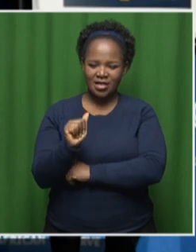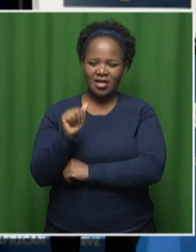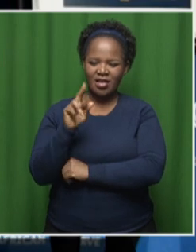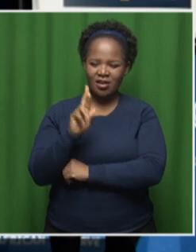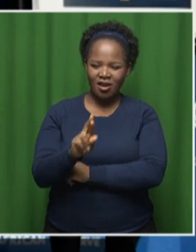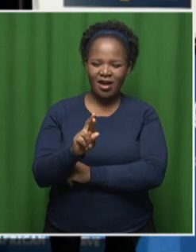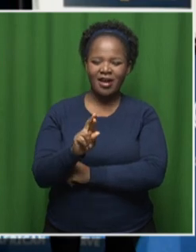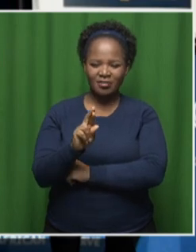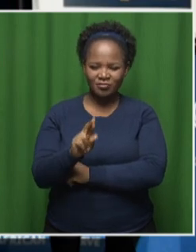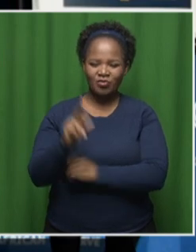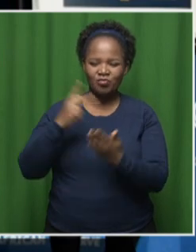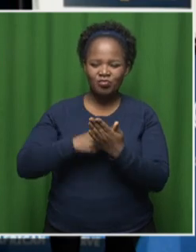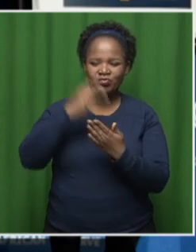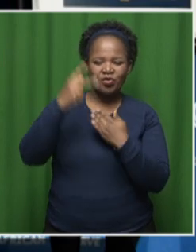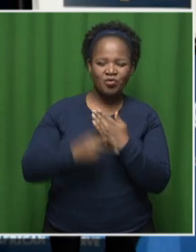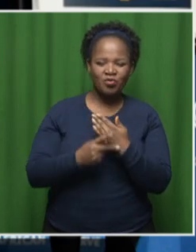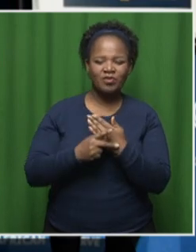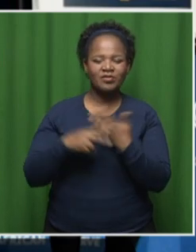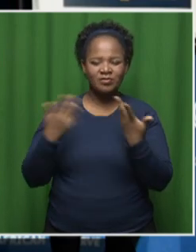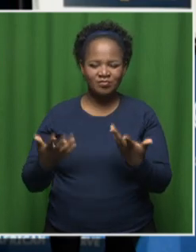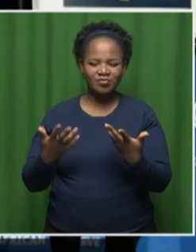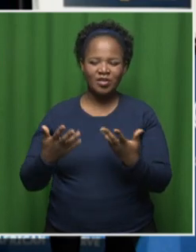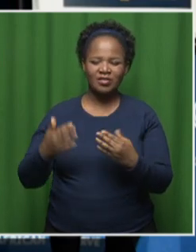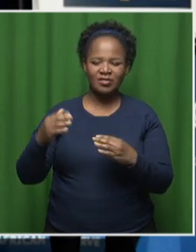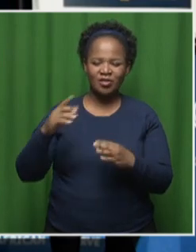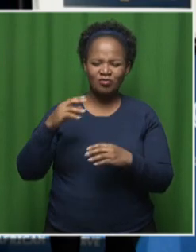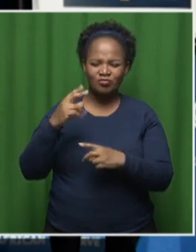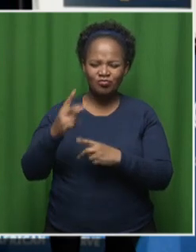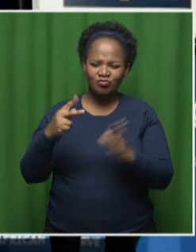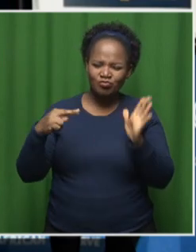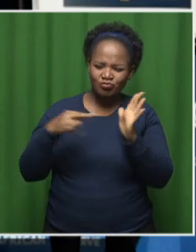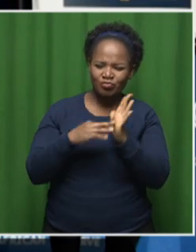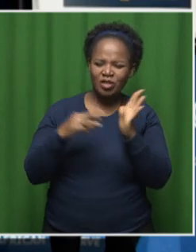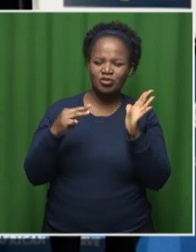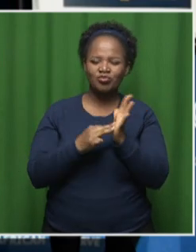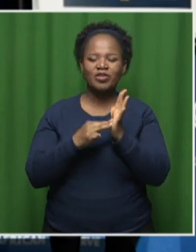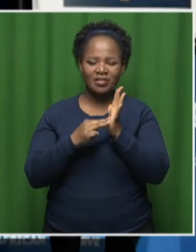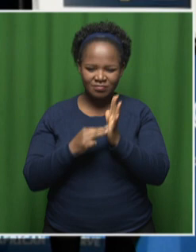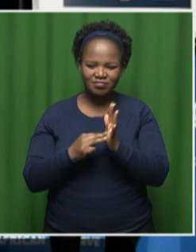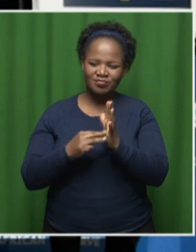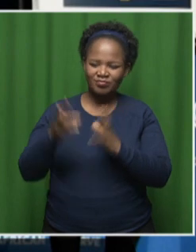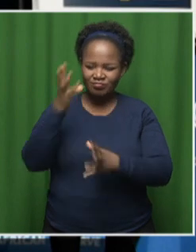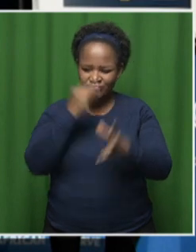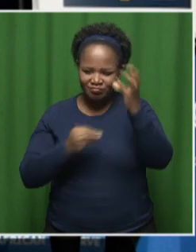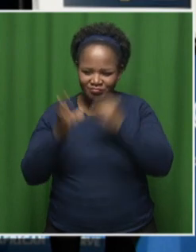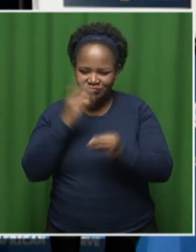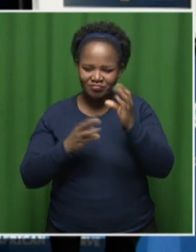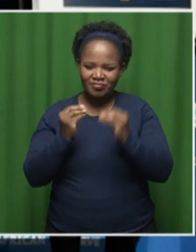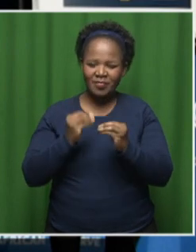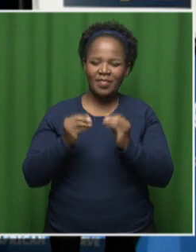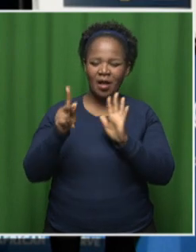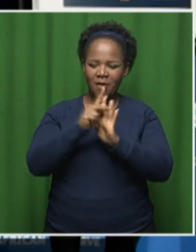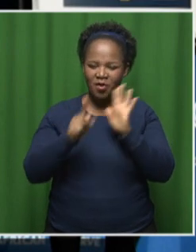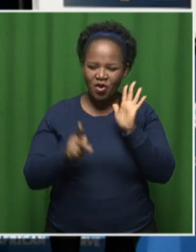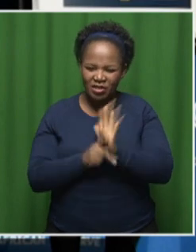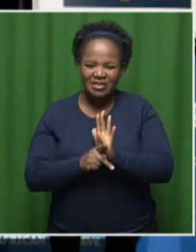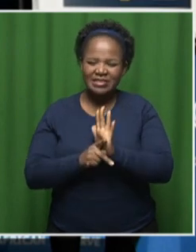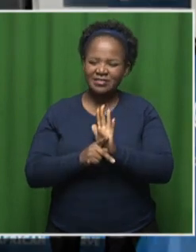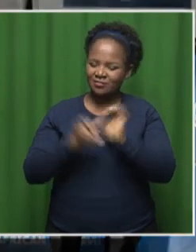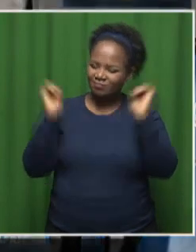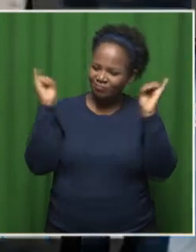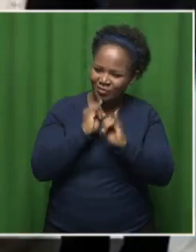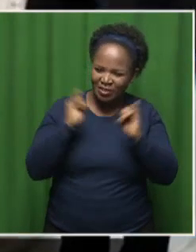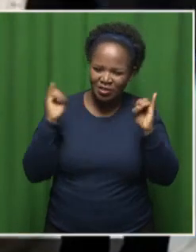investment program aimed at broadening grade 12 learners' understanding of monetary policy and the critical role the